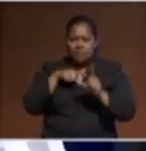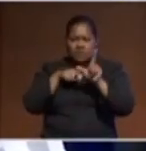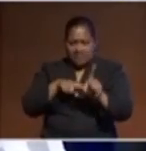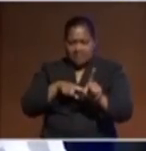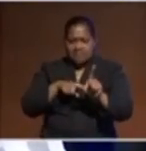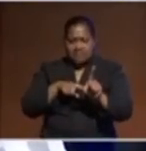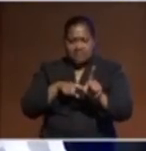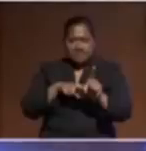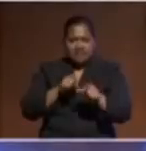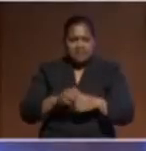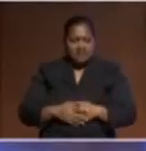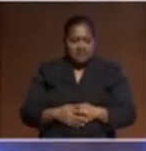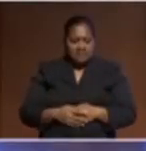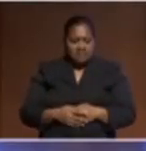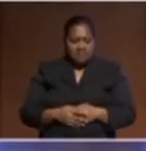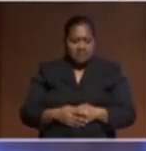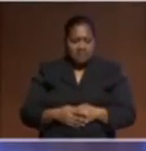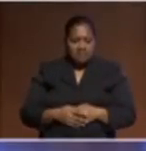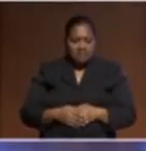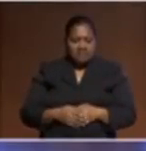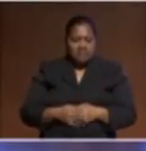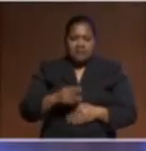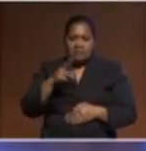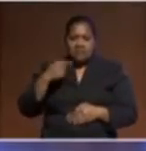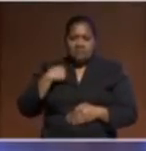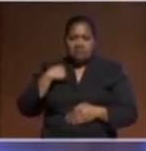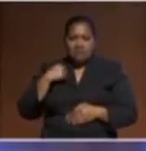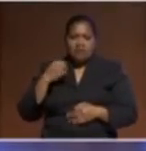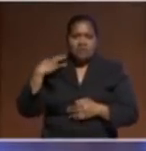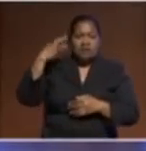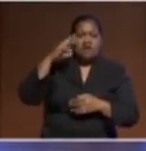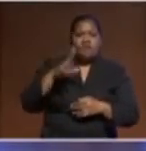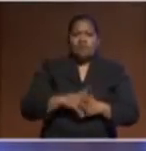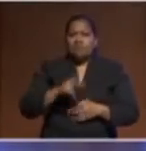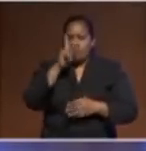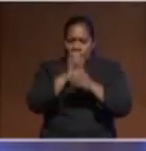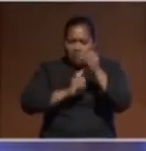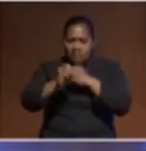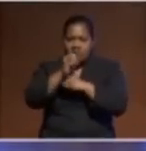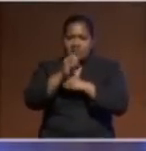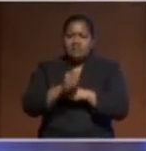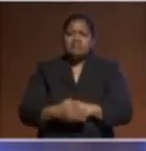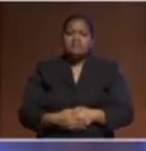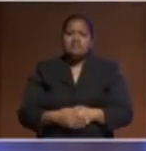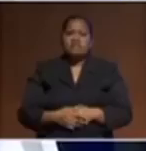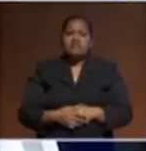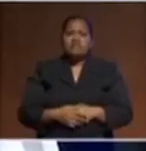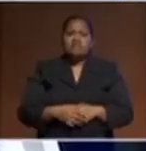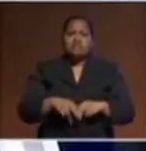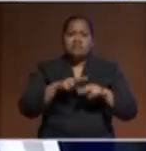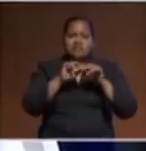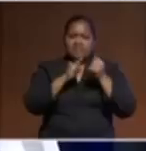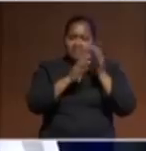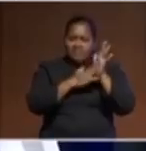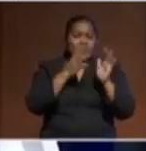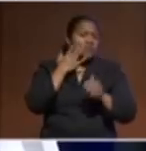ran for public office in our Congress of Micronesia in 2011. And made